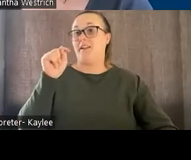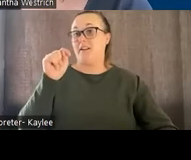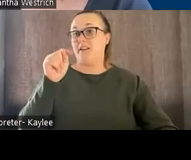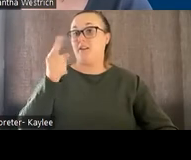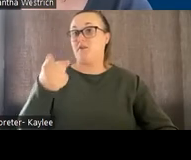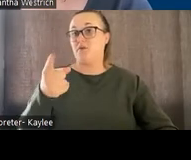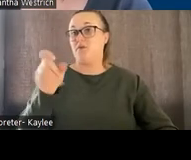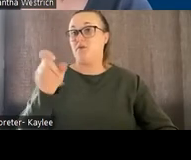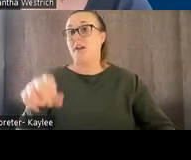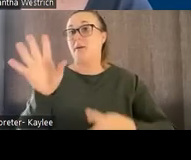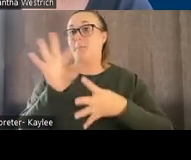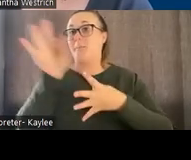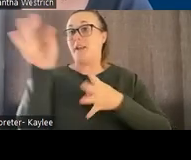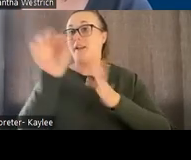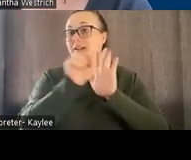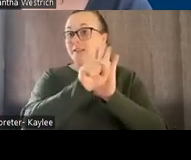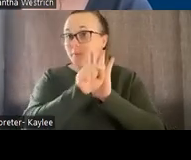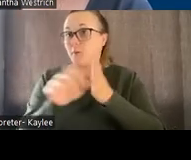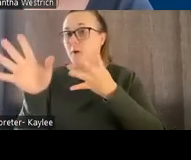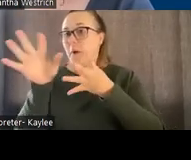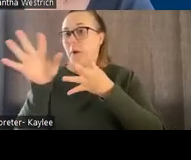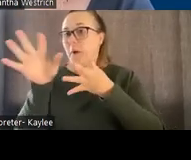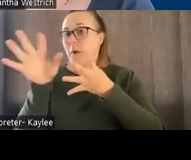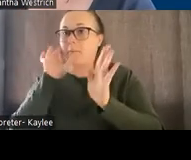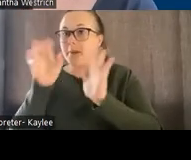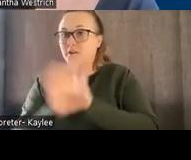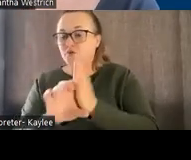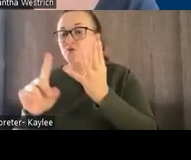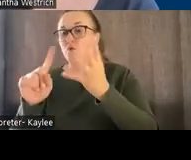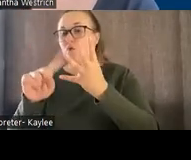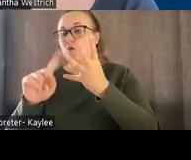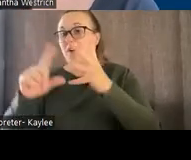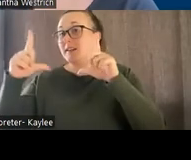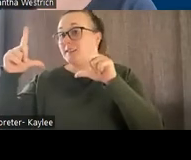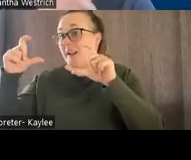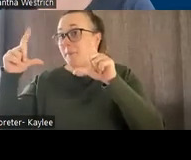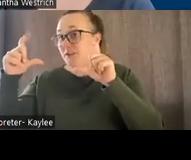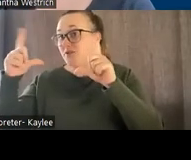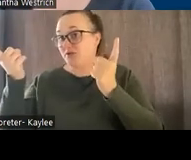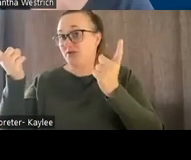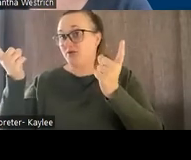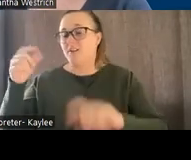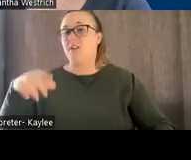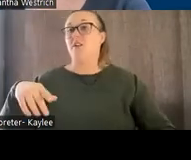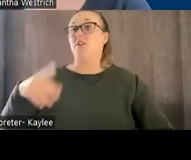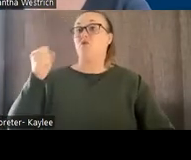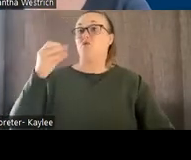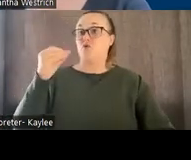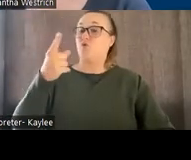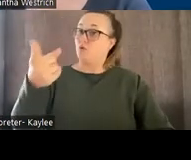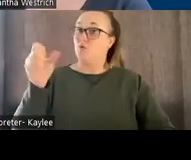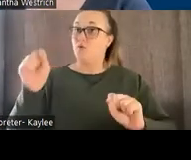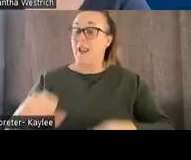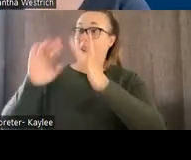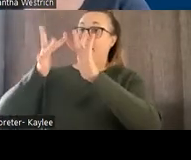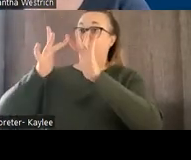choose a symbol, choose a picture or take a picture. So you can have either gone on the internet and screen shot at a photos,